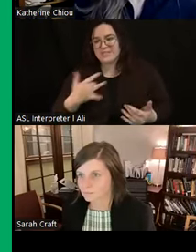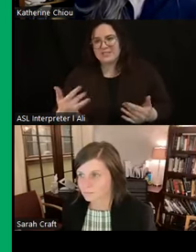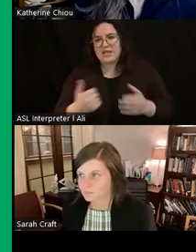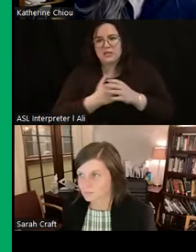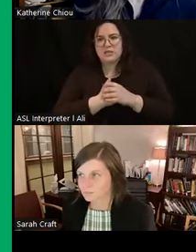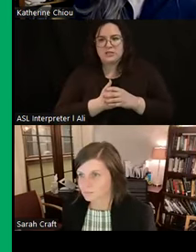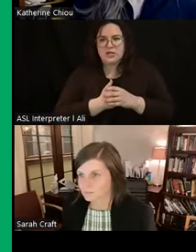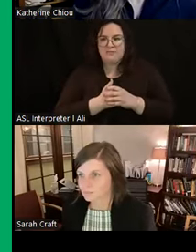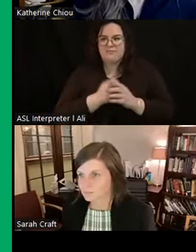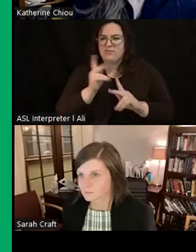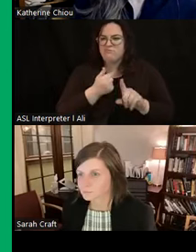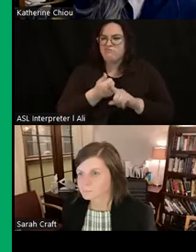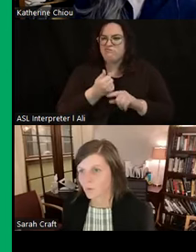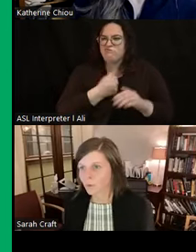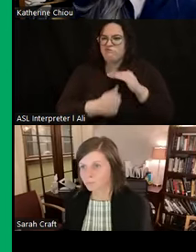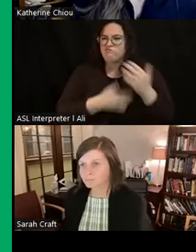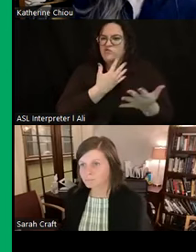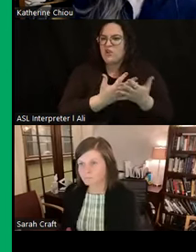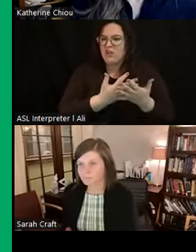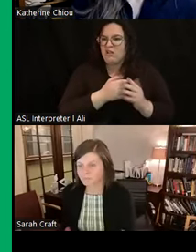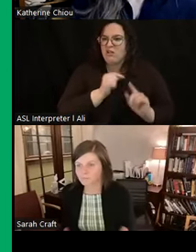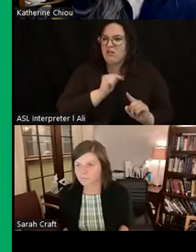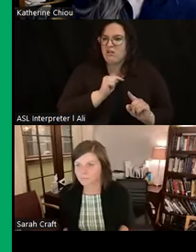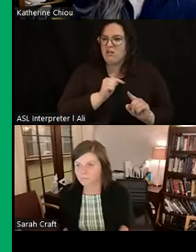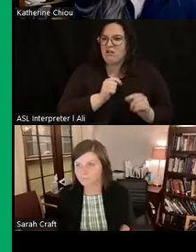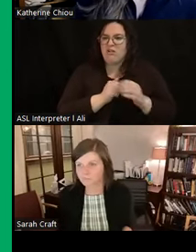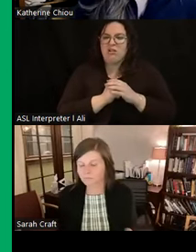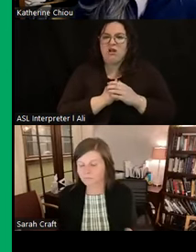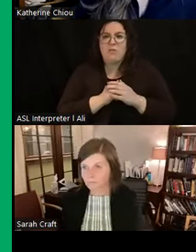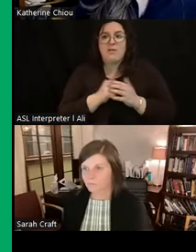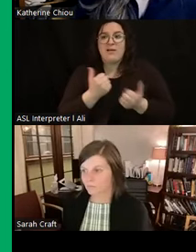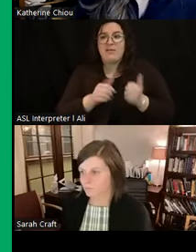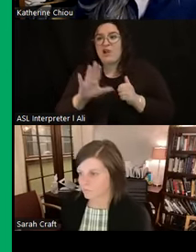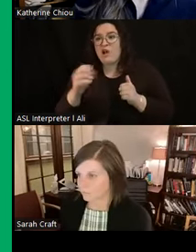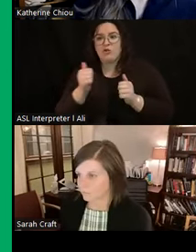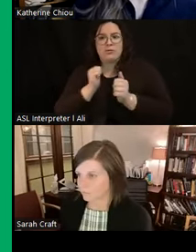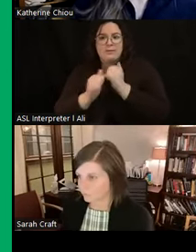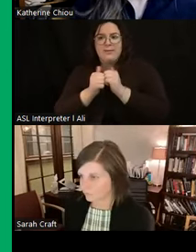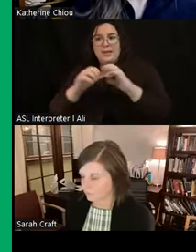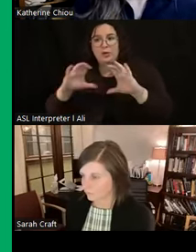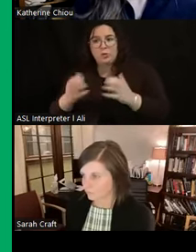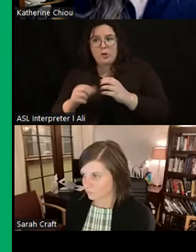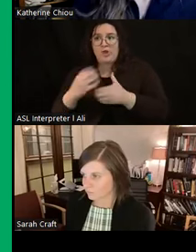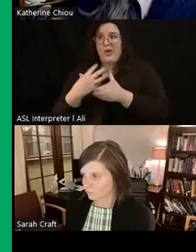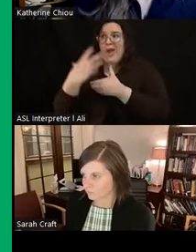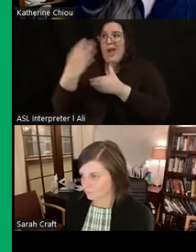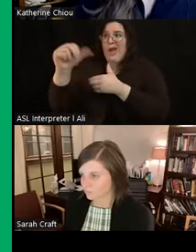be like prisoners, probably either other competing moche groups or groups outside of the moche.